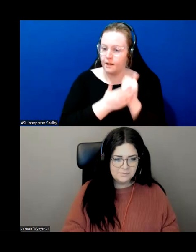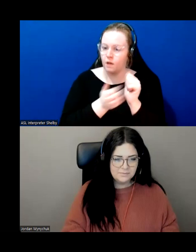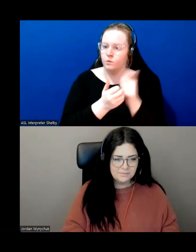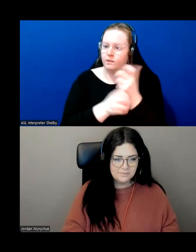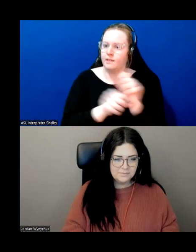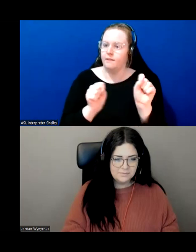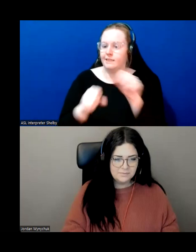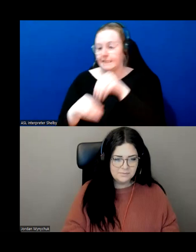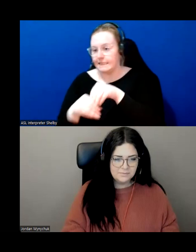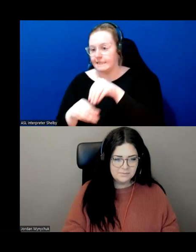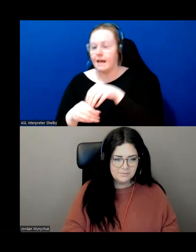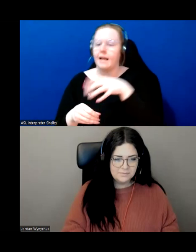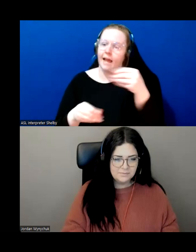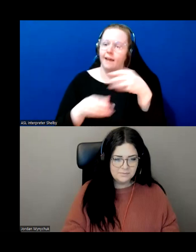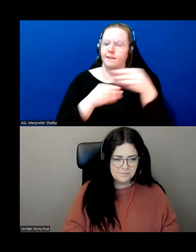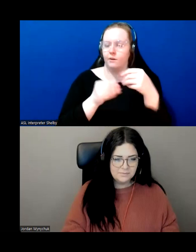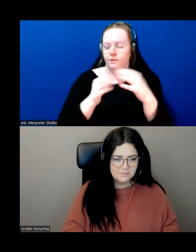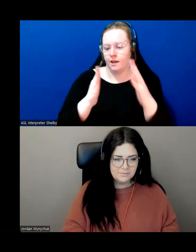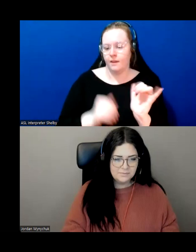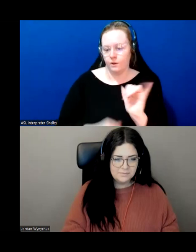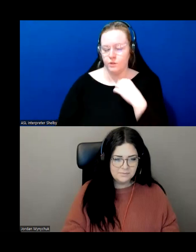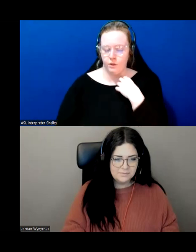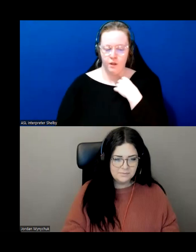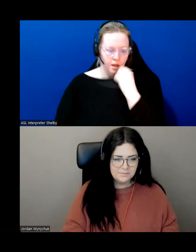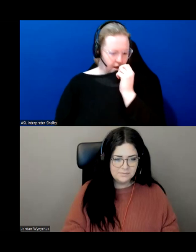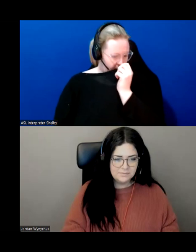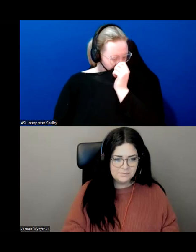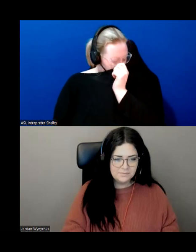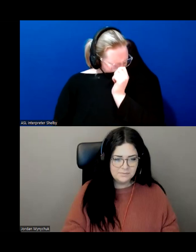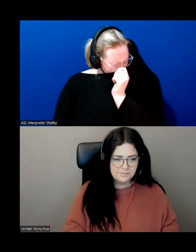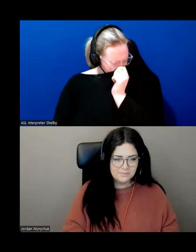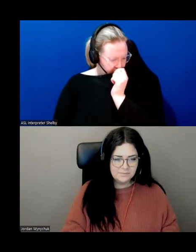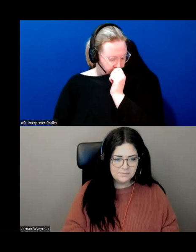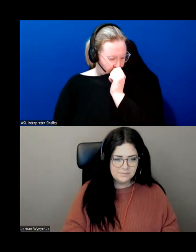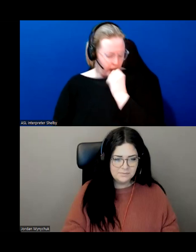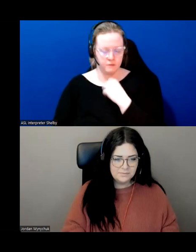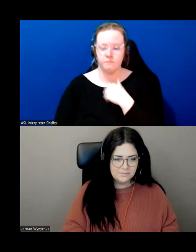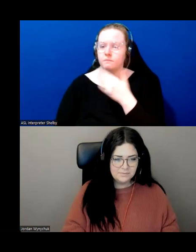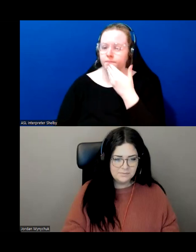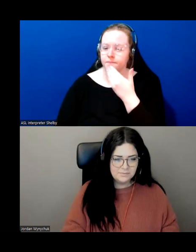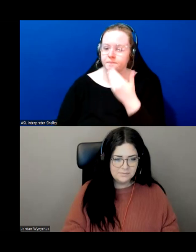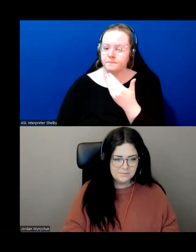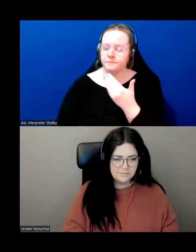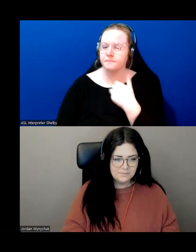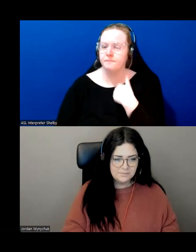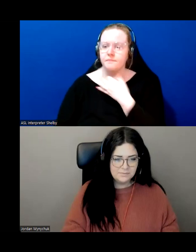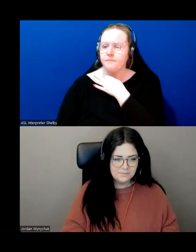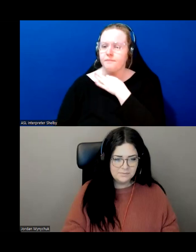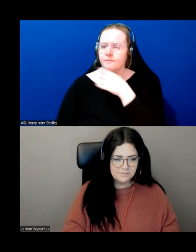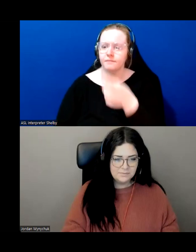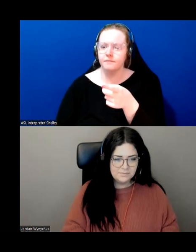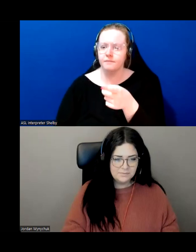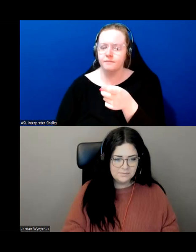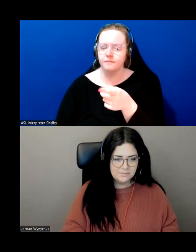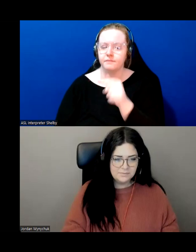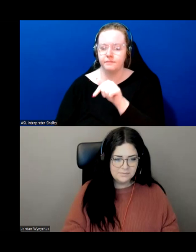thank you so much for those tips and can i ask what area just i don't this call